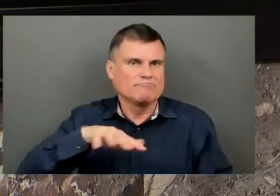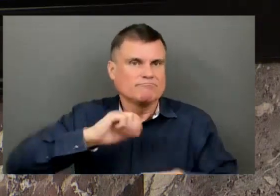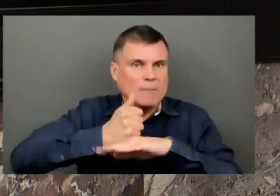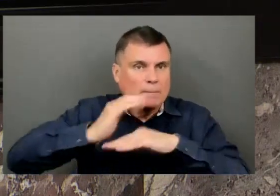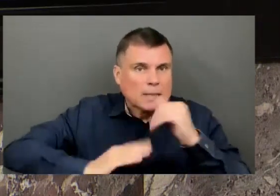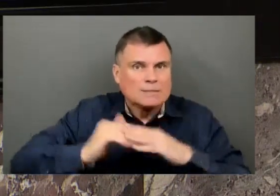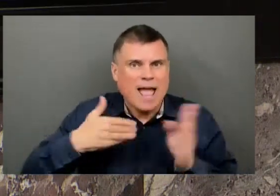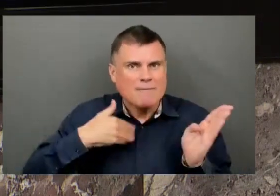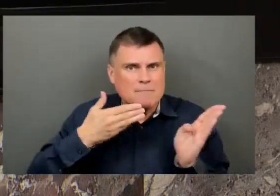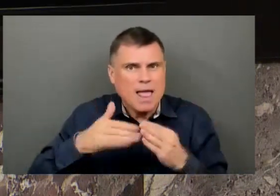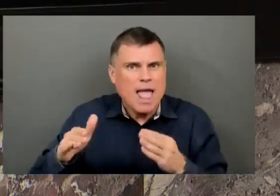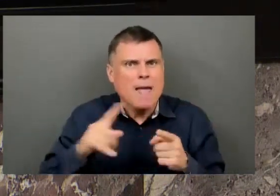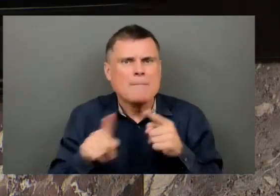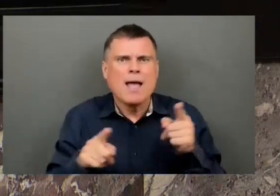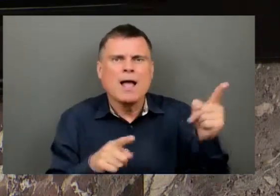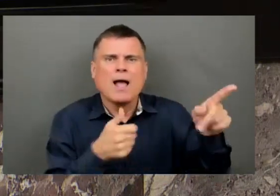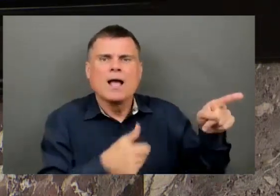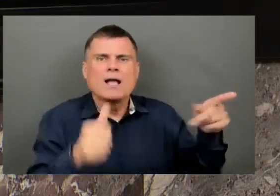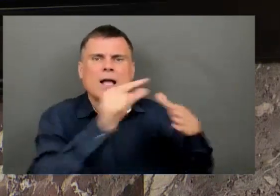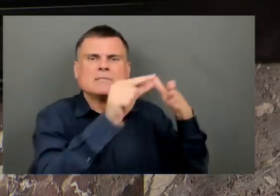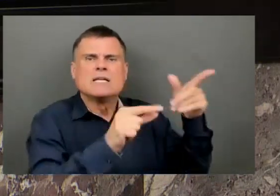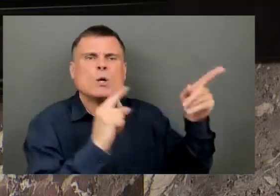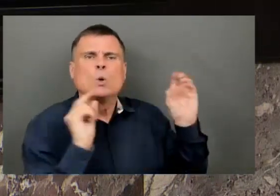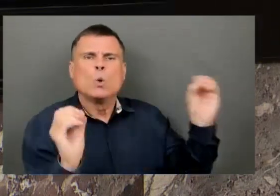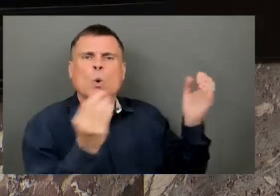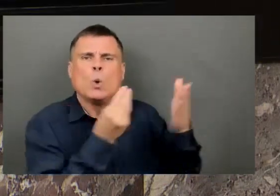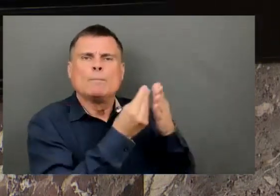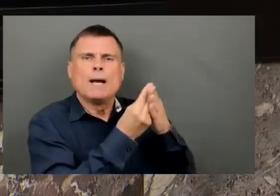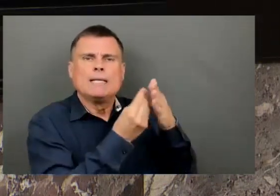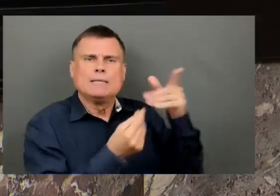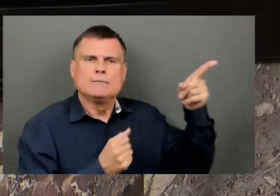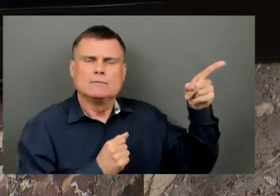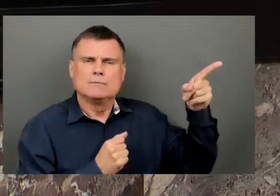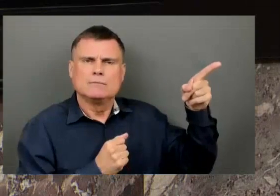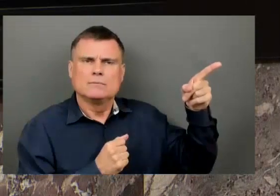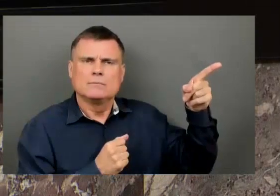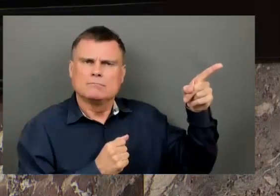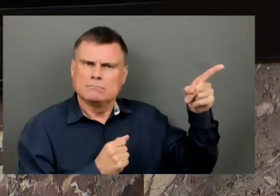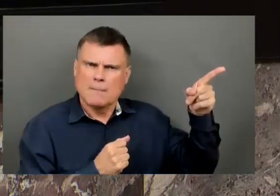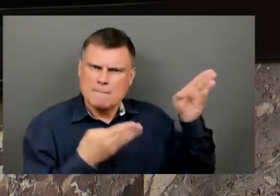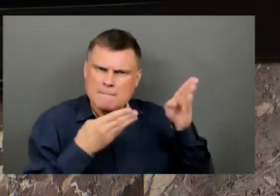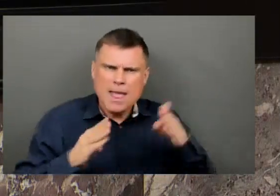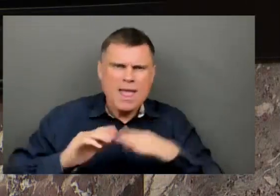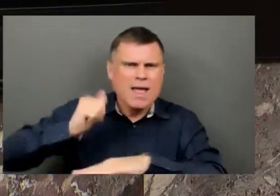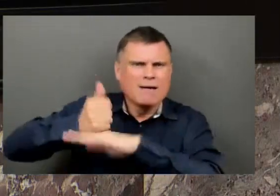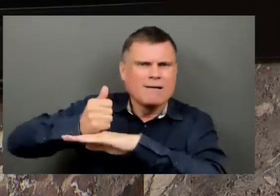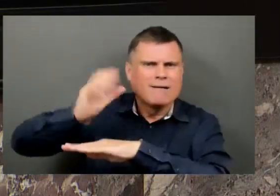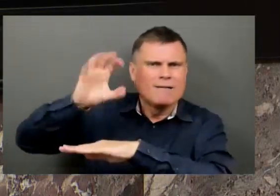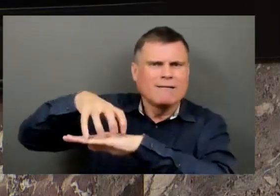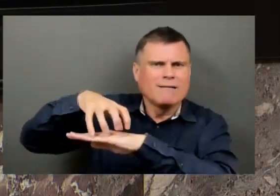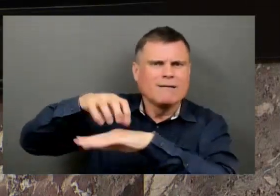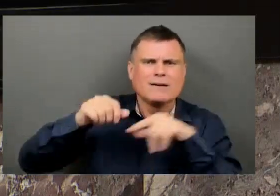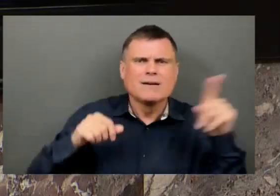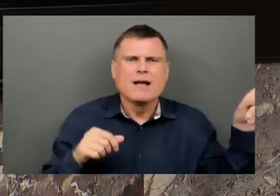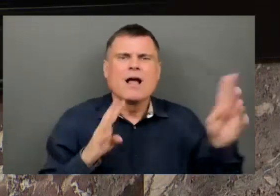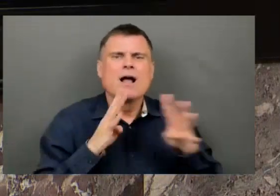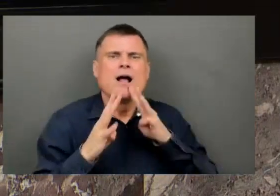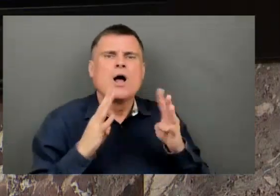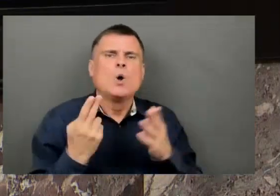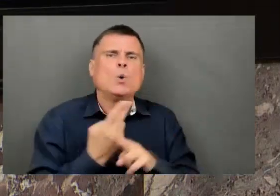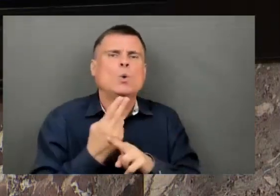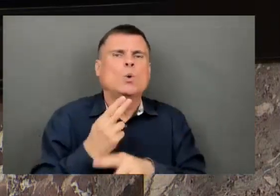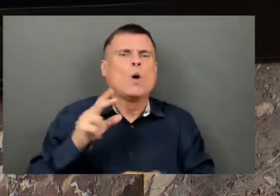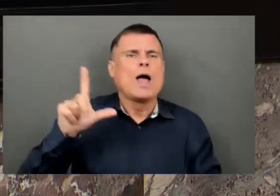our community. Now, I know the minister will point to the new Physician Master Agreement, LFP, new spaces at SFU, or new